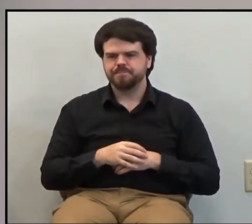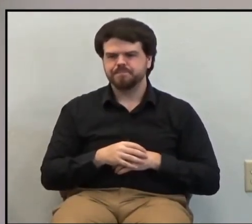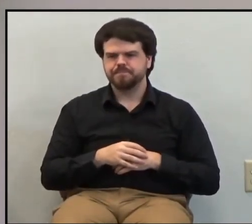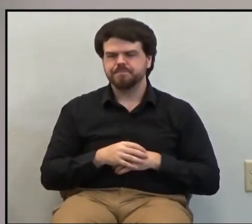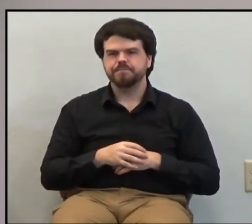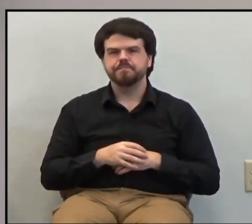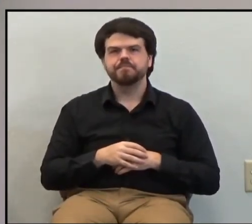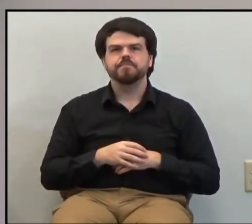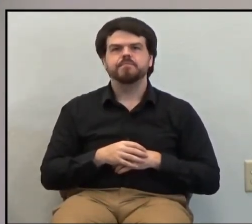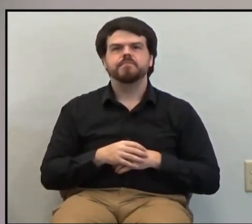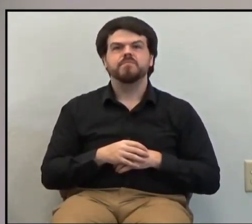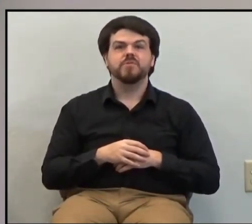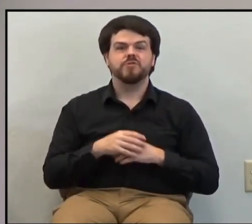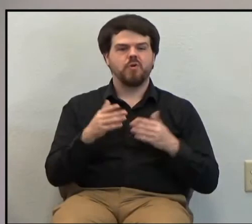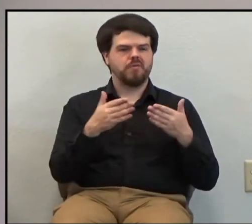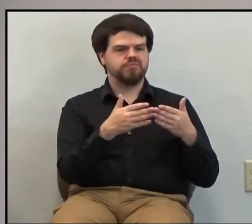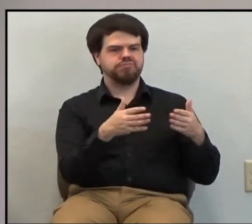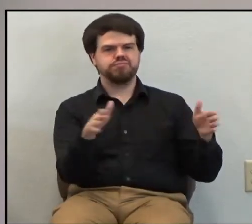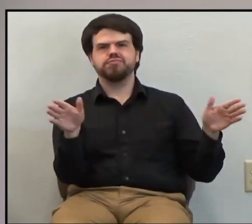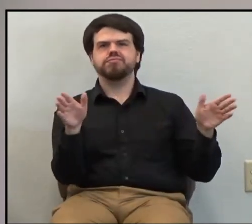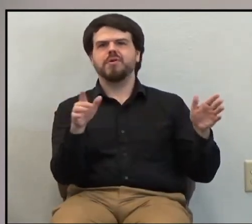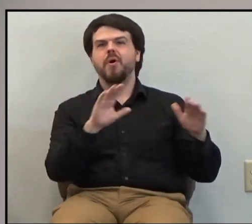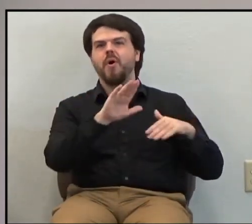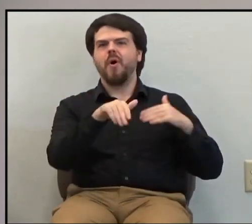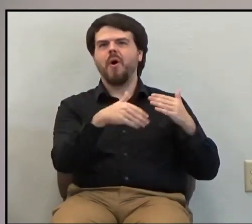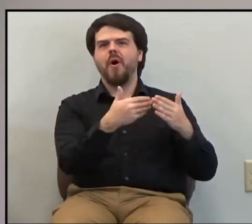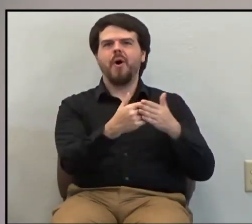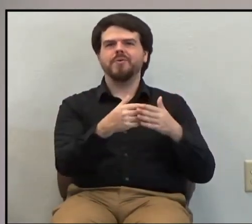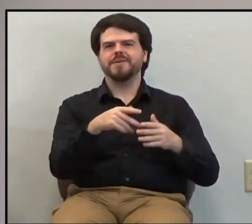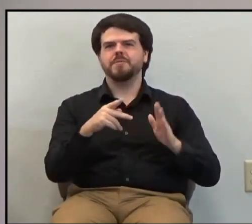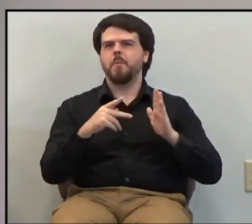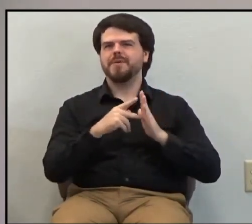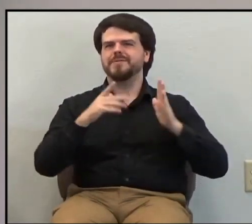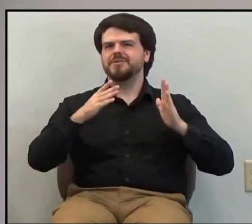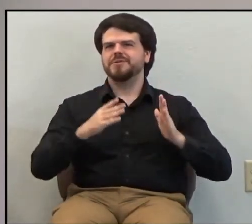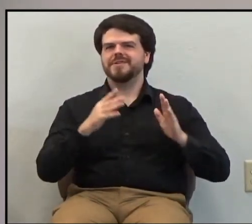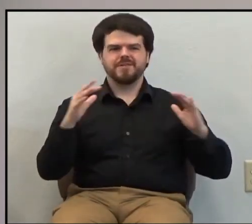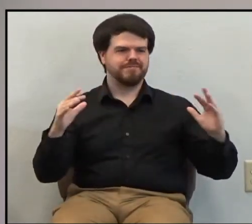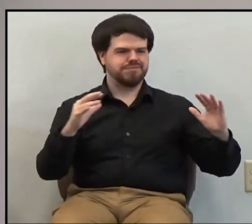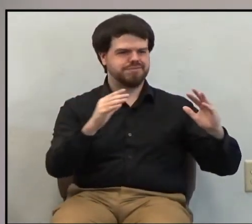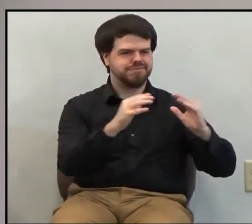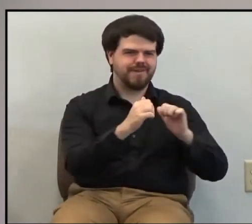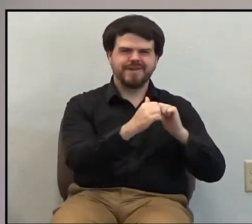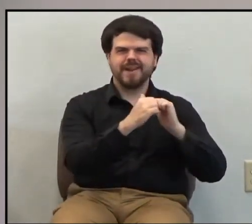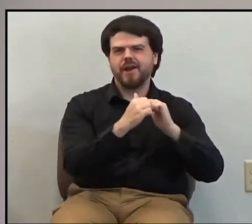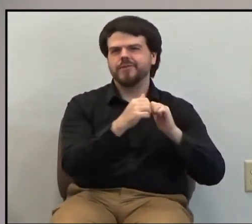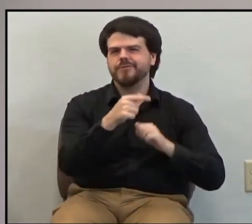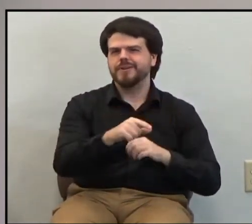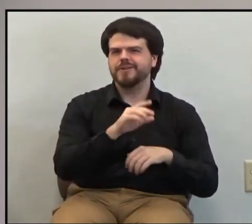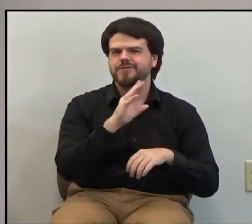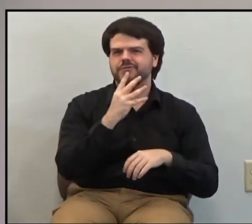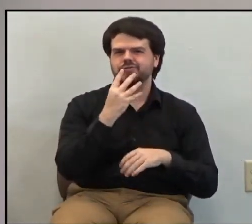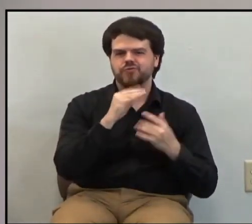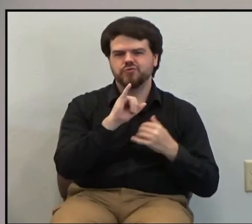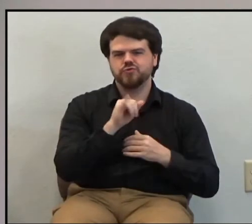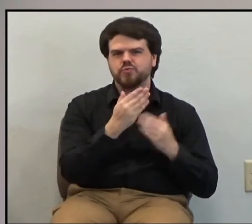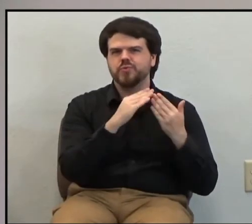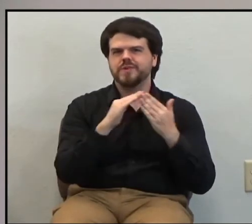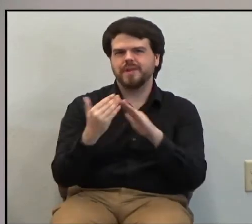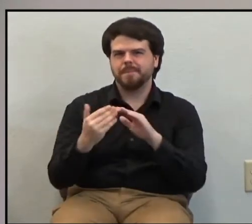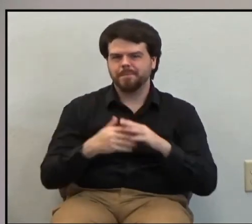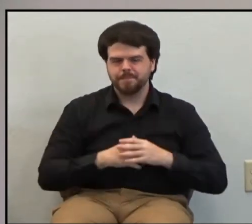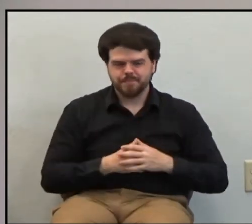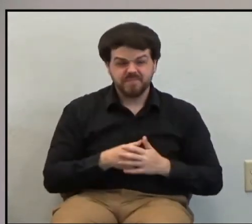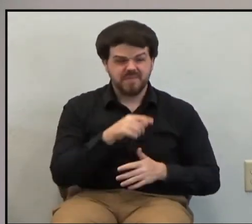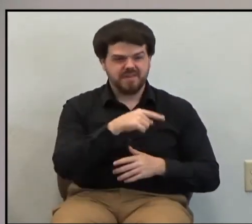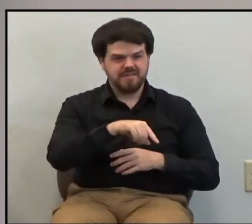The General Assembly, all these Presbyterians gathered together in Jerusalem and they had to work through a